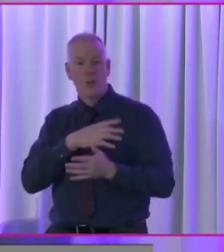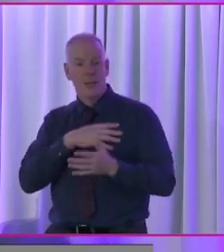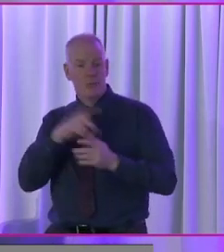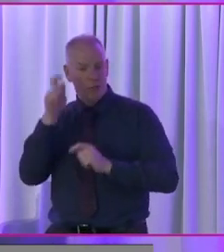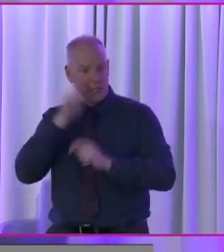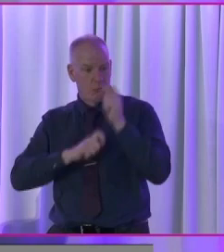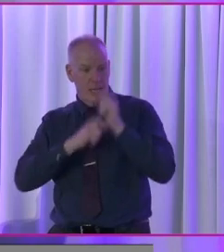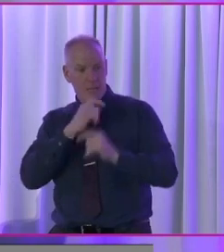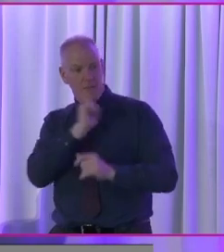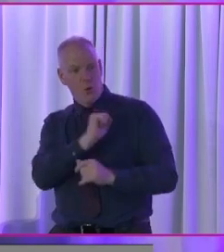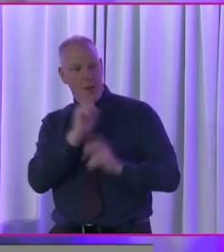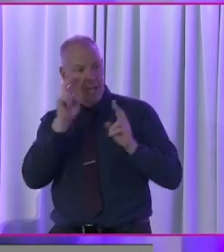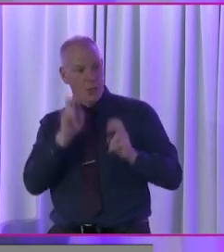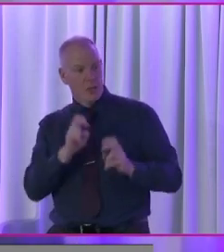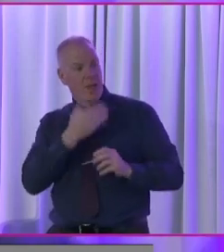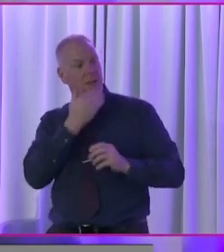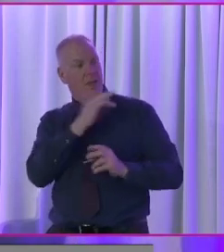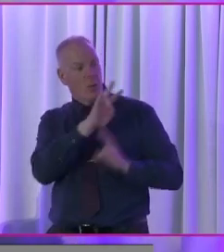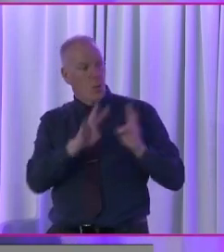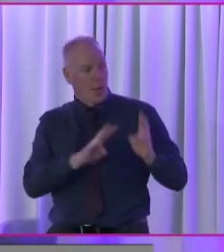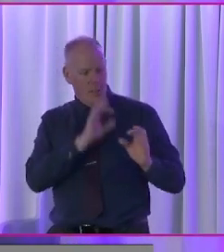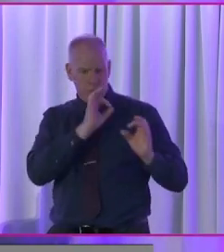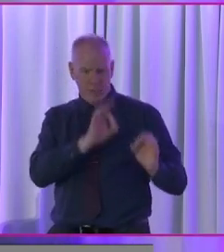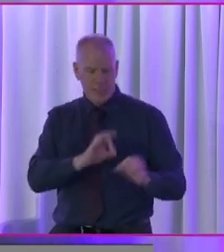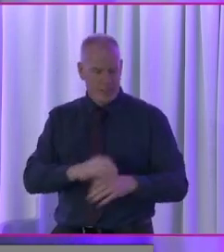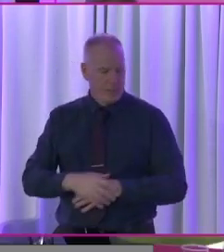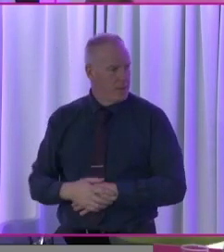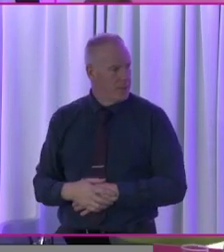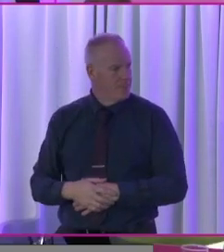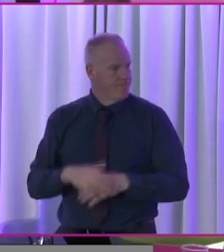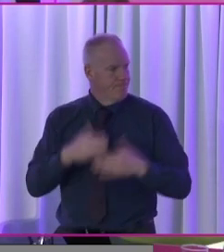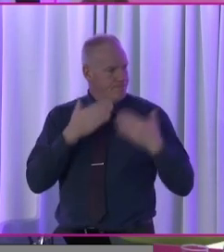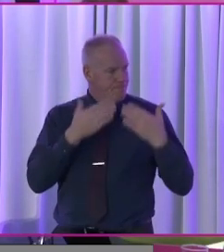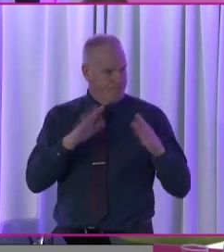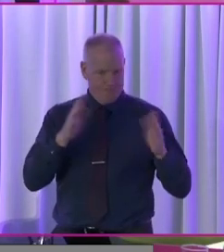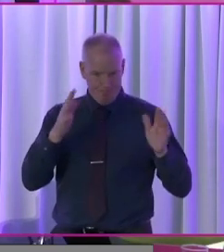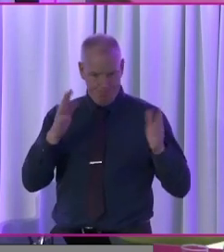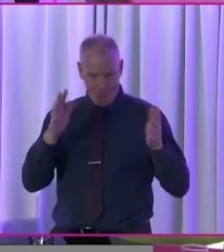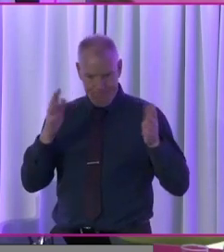consideration of those issues. So thank you for the question. It's a brilliant one. Yeah. Yeah.